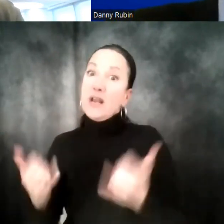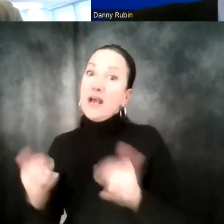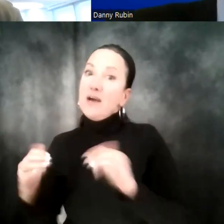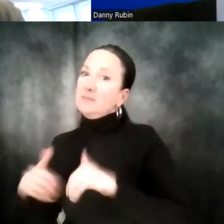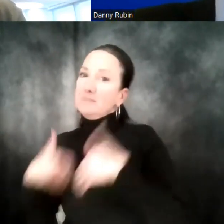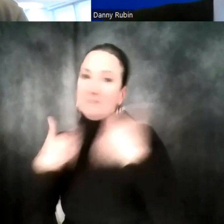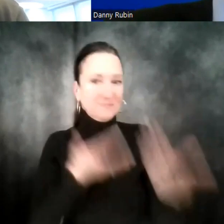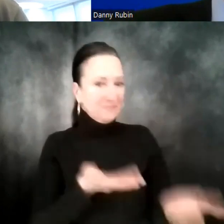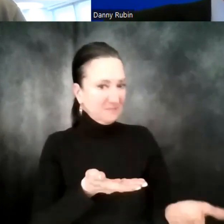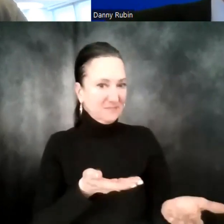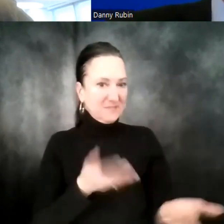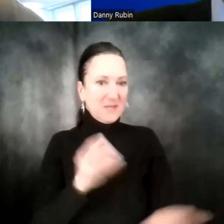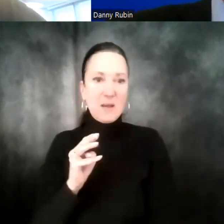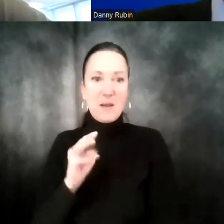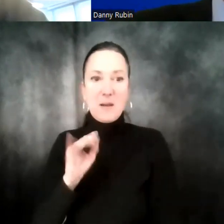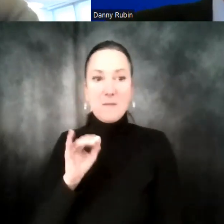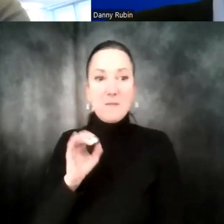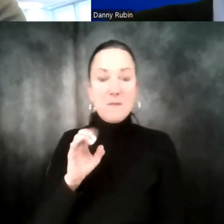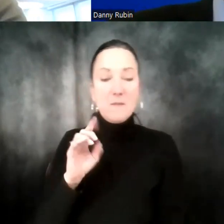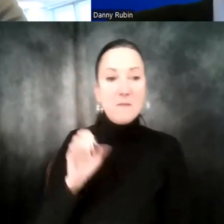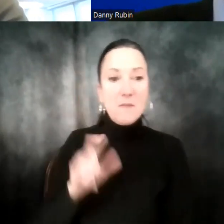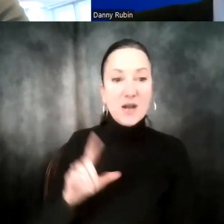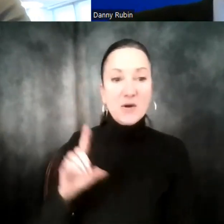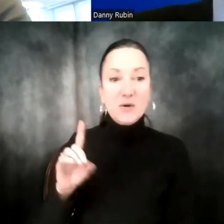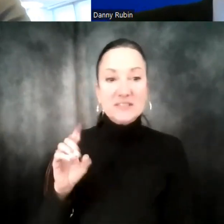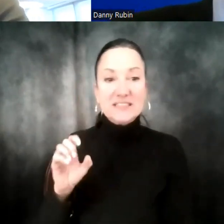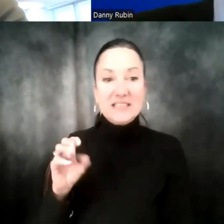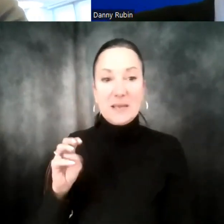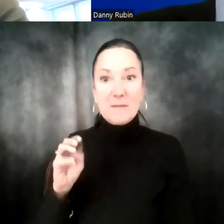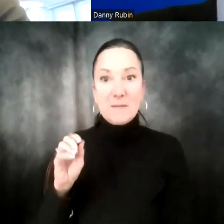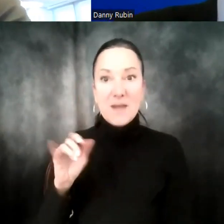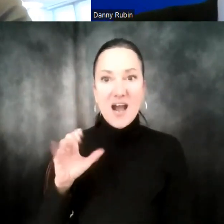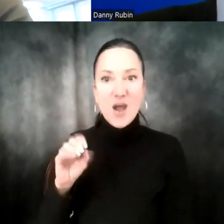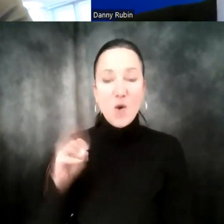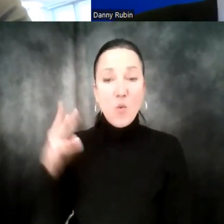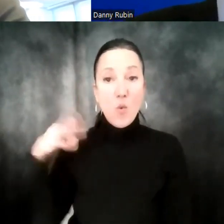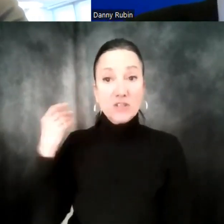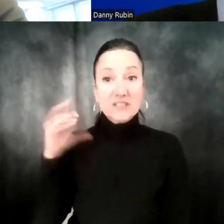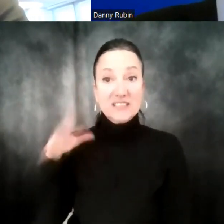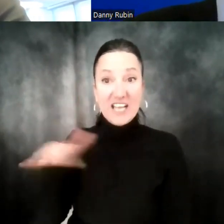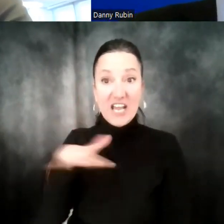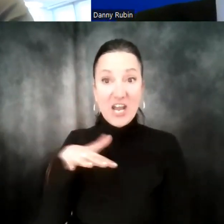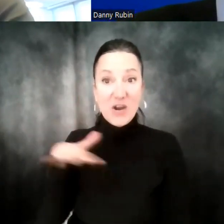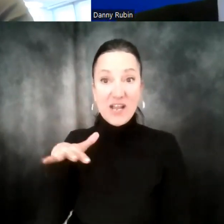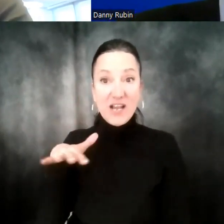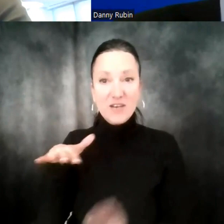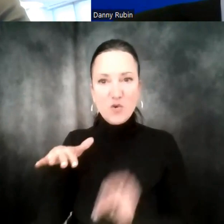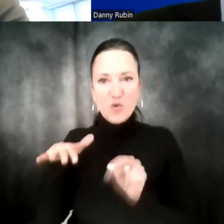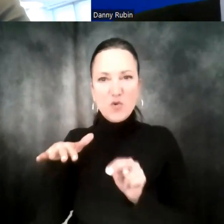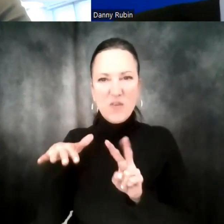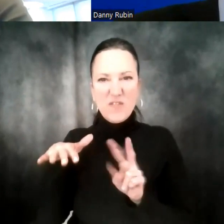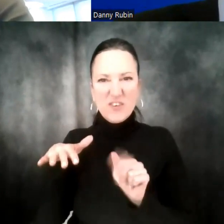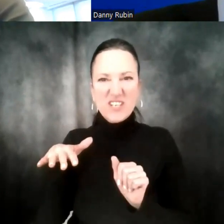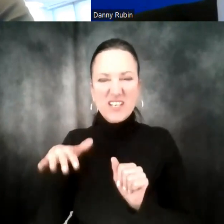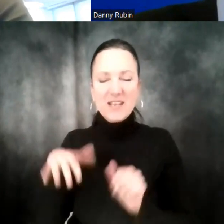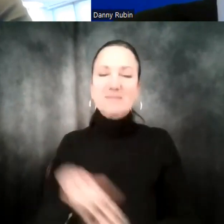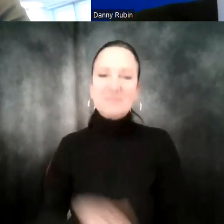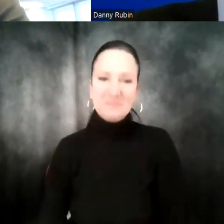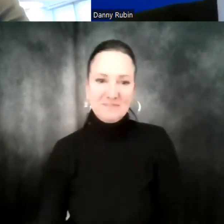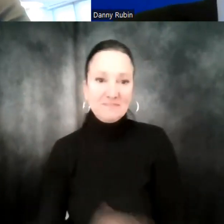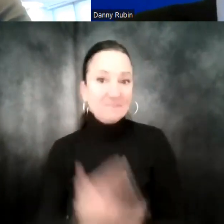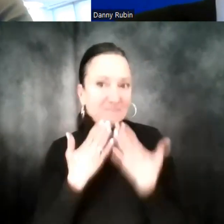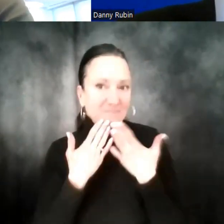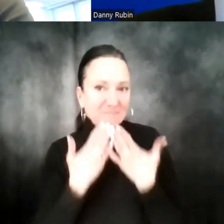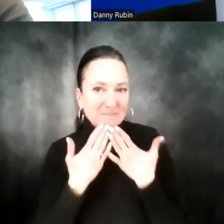Michael DeMaio, joining us from Arlington, Virginia, right outside of Washington, D.C. So, Michael, thank you for taking time out of your day.